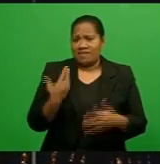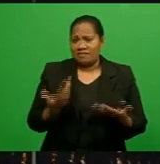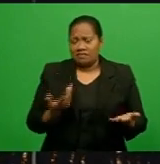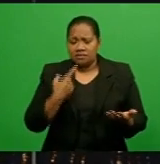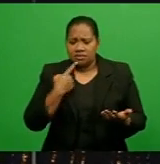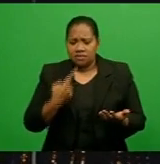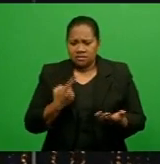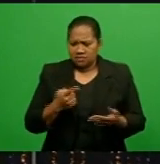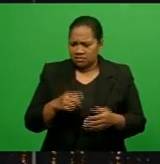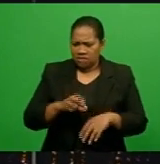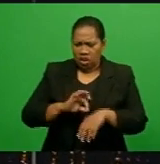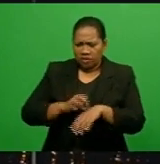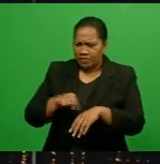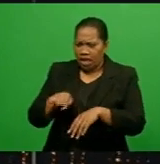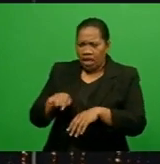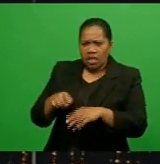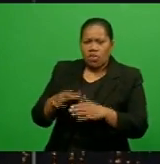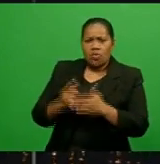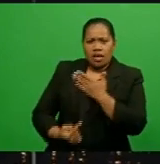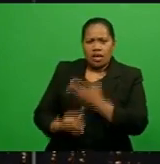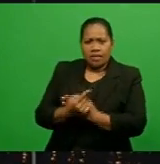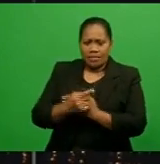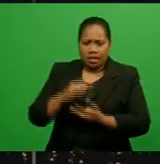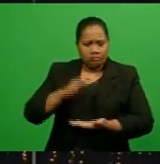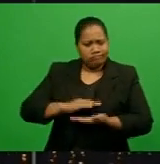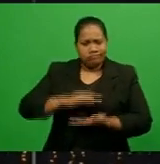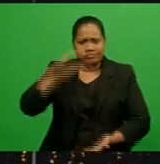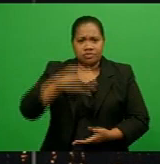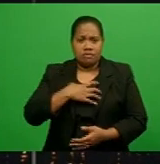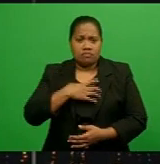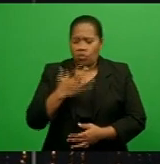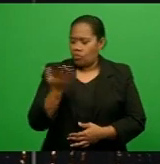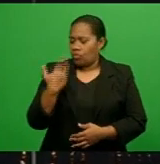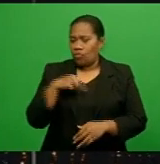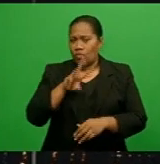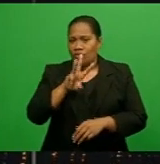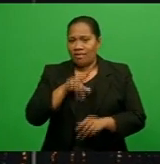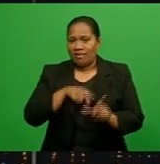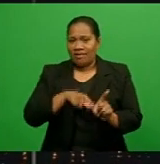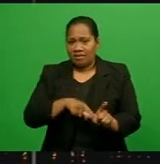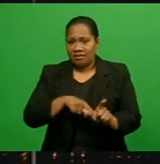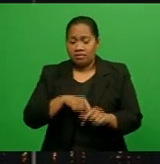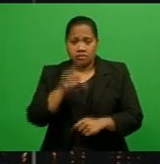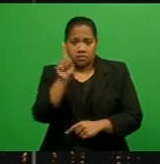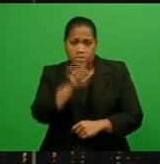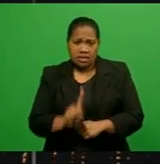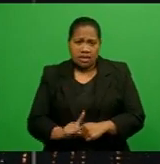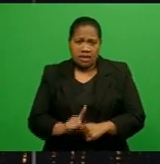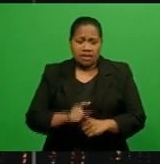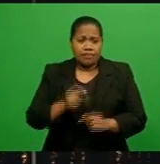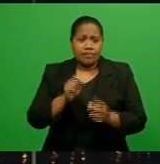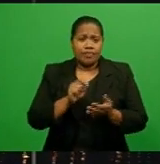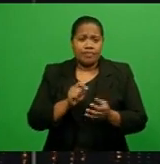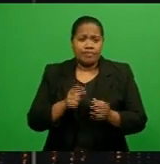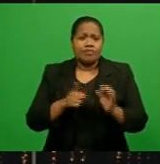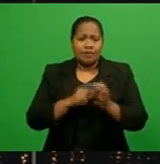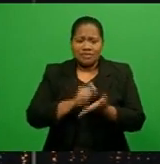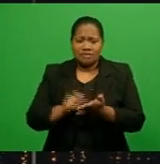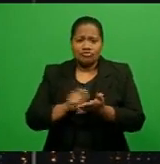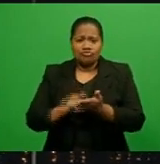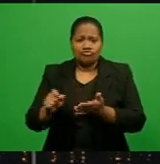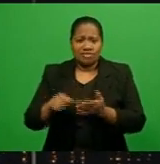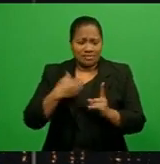have dramatically increased in the last three years. While marking World Heart Day today, Permanent Secretary for Health Dr. James Fong